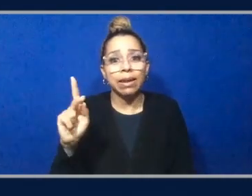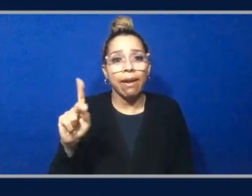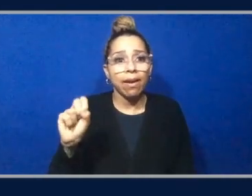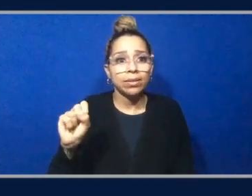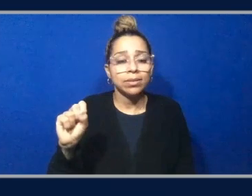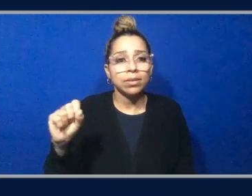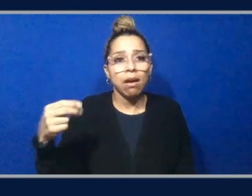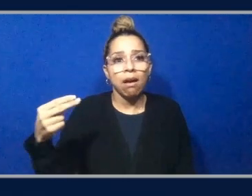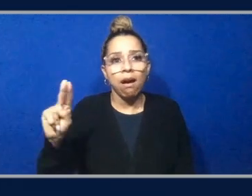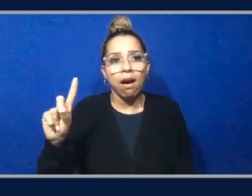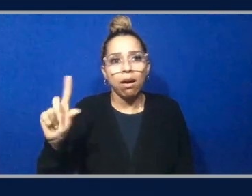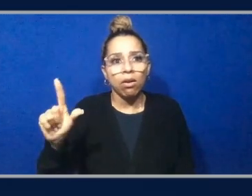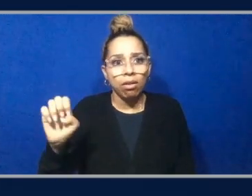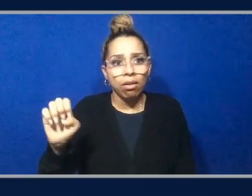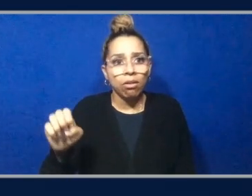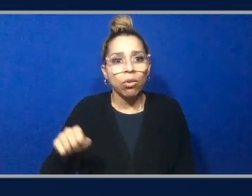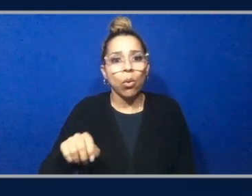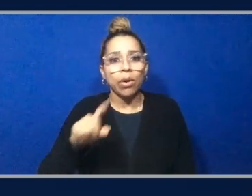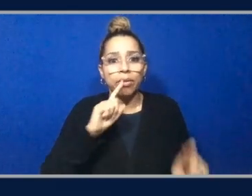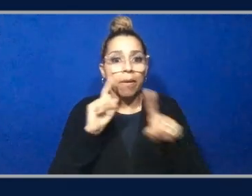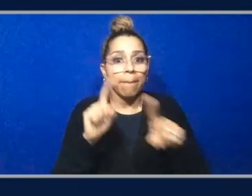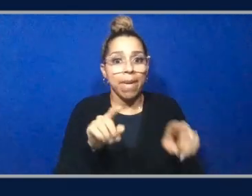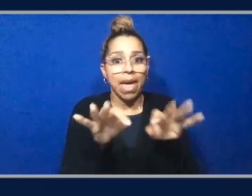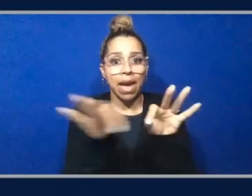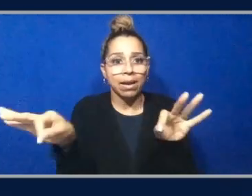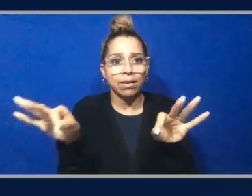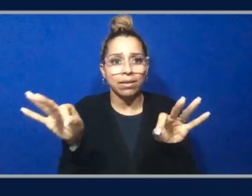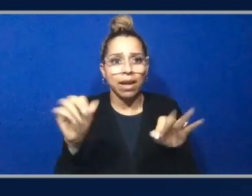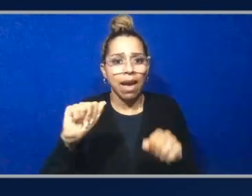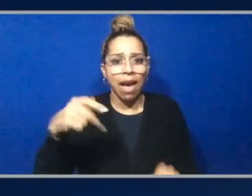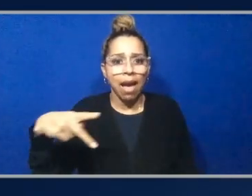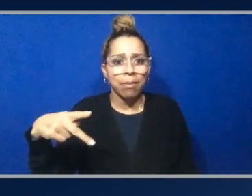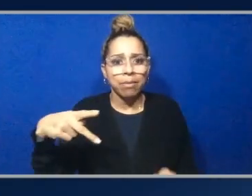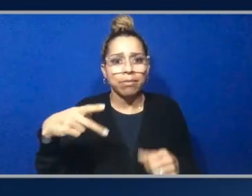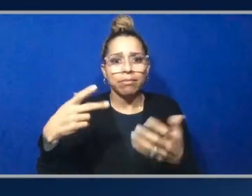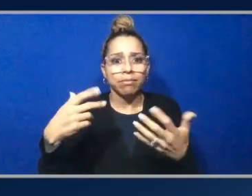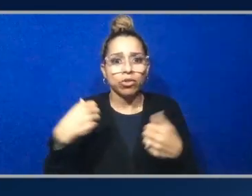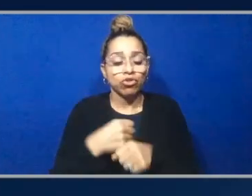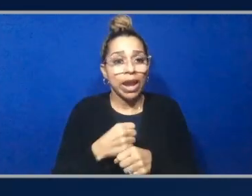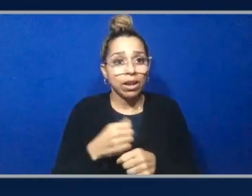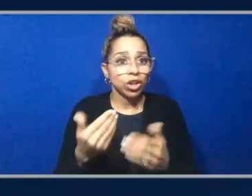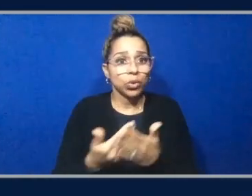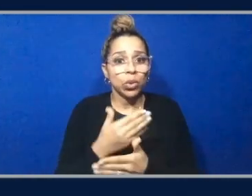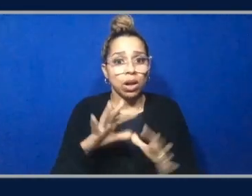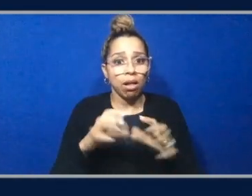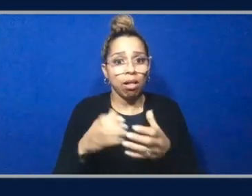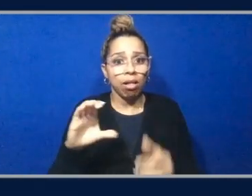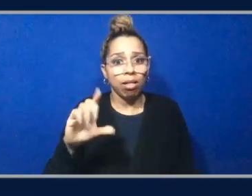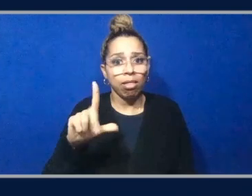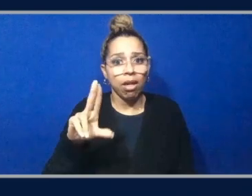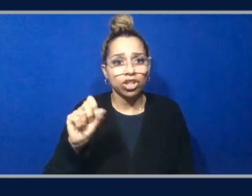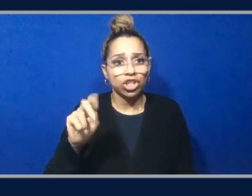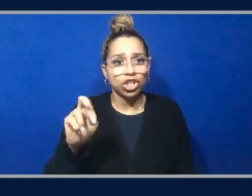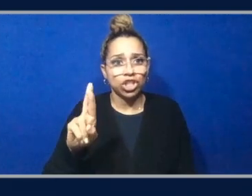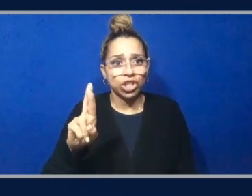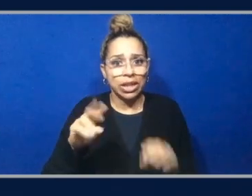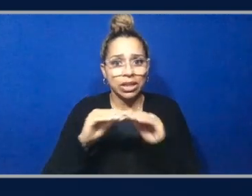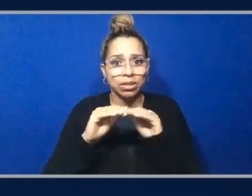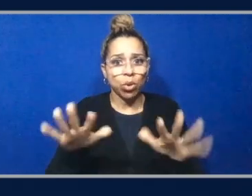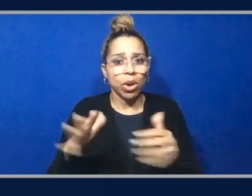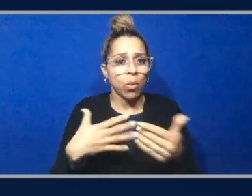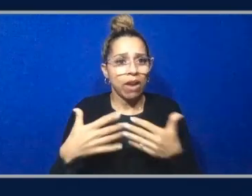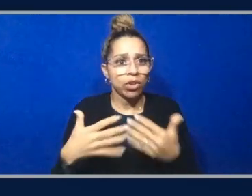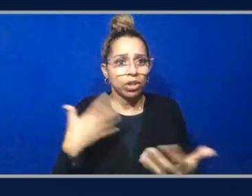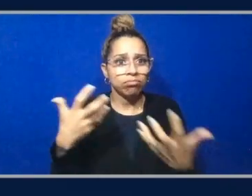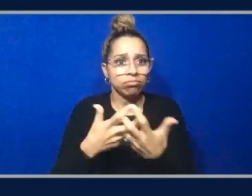application just to create a new cluster and, and poke around deploying whatever makes sense for you in it. Can we talk deployment methods for a second? think that's a great point. So we showed the